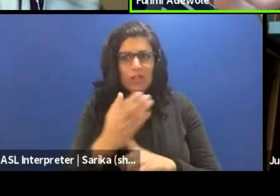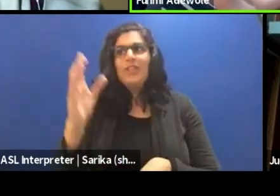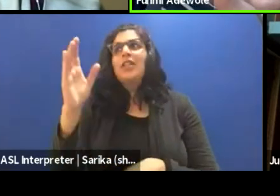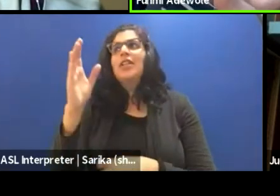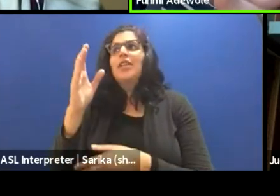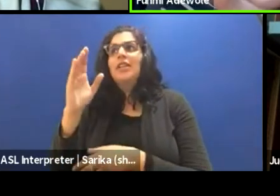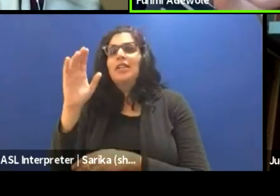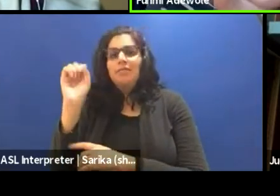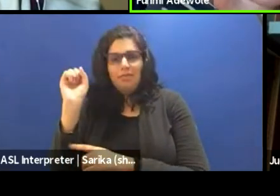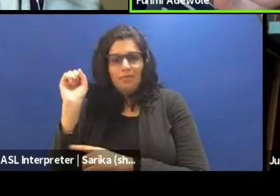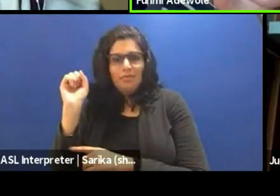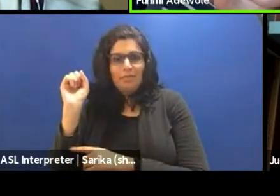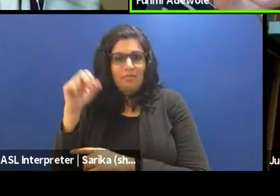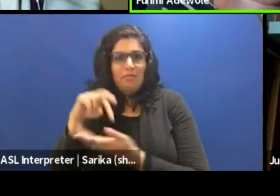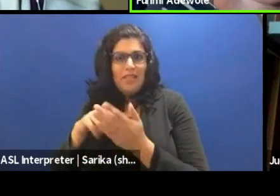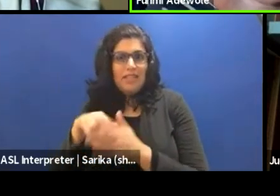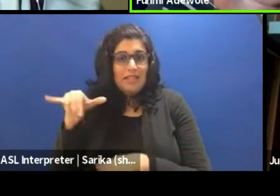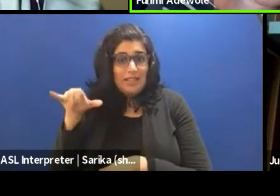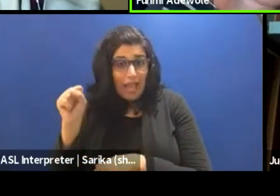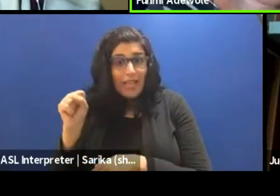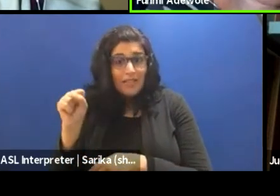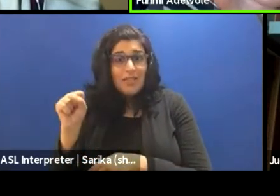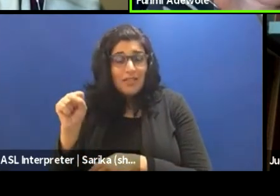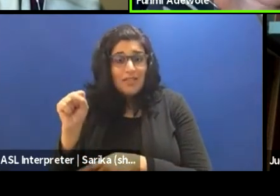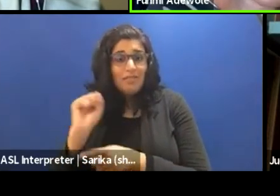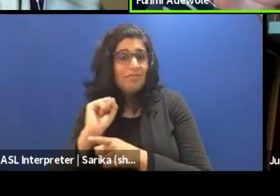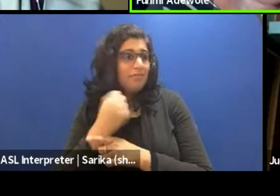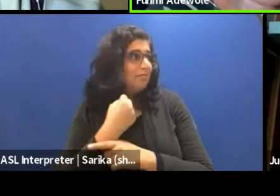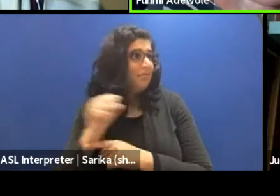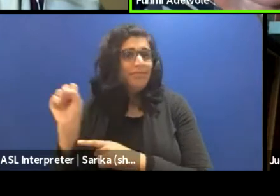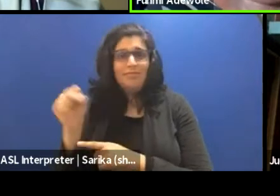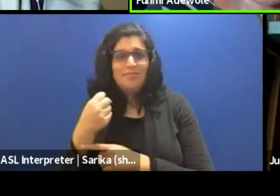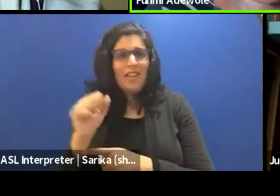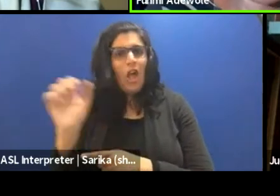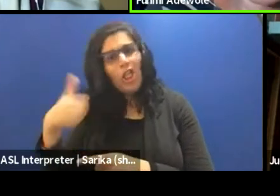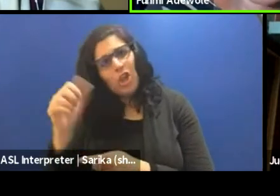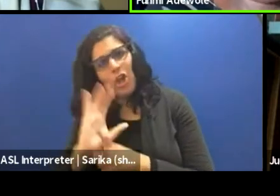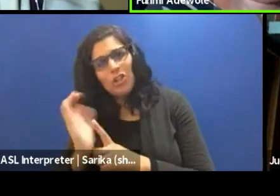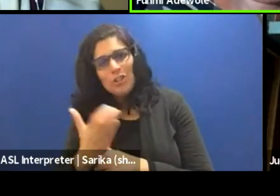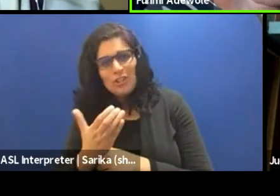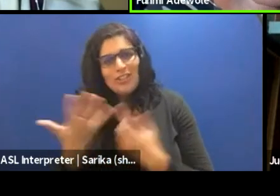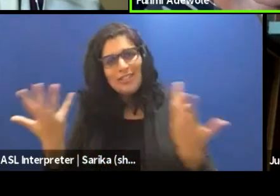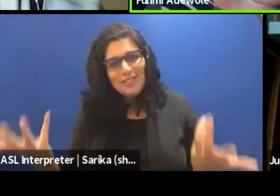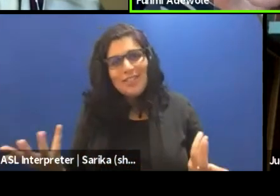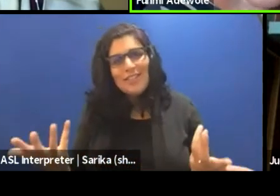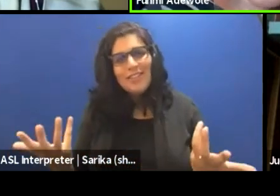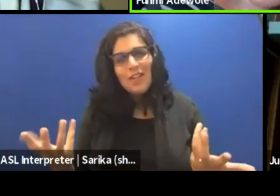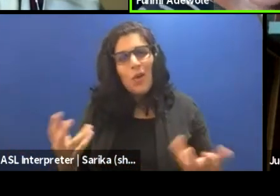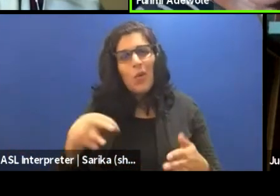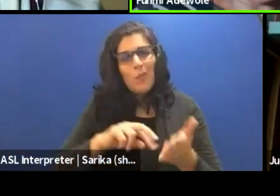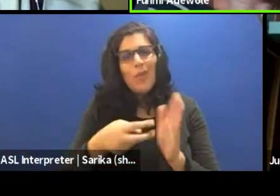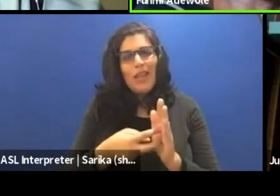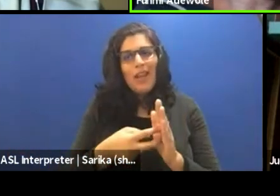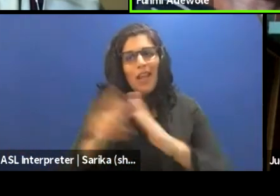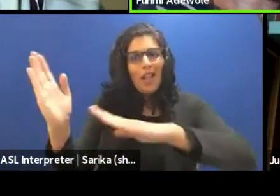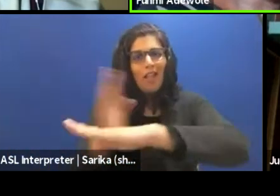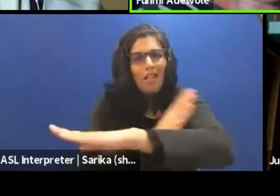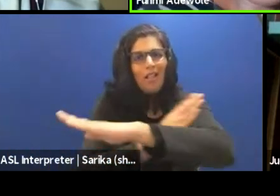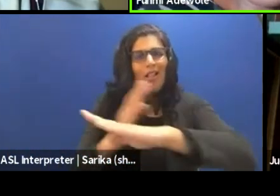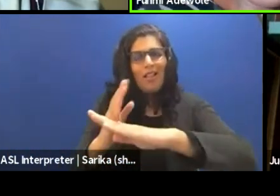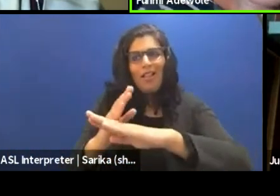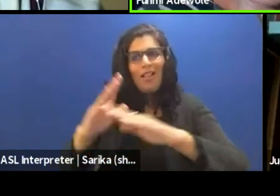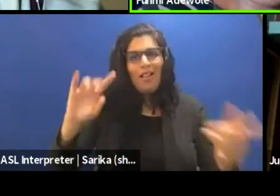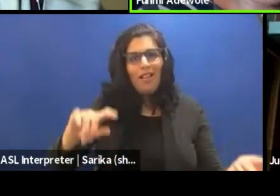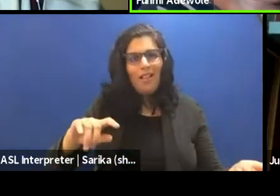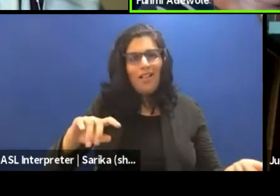way of sort of saying meaning shifts from place to place. But I can't really